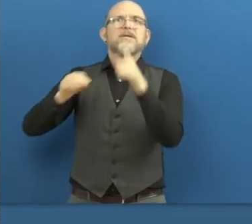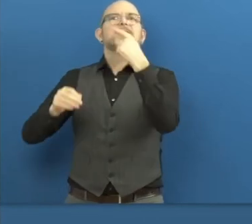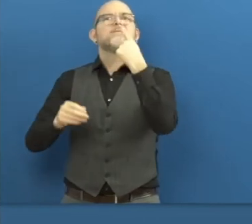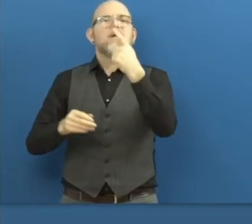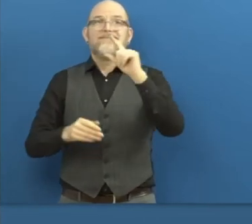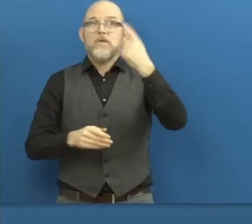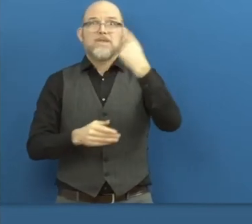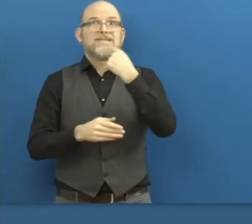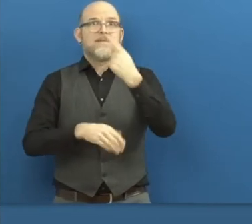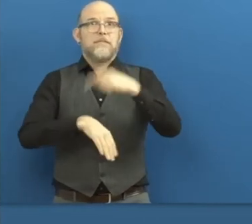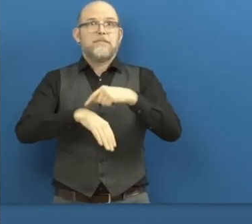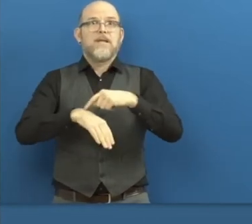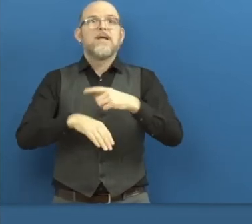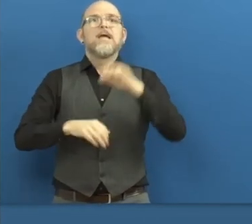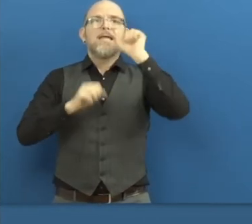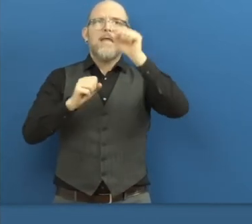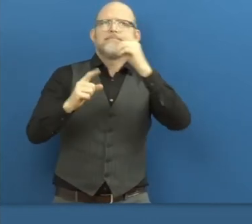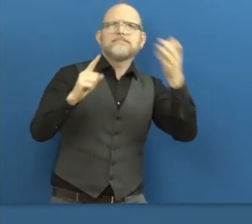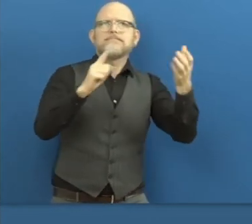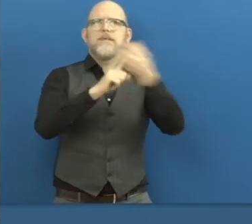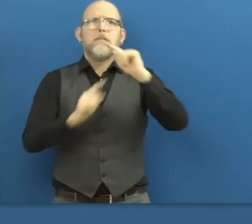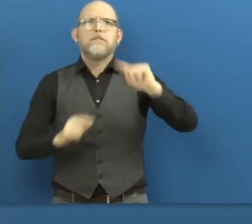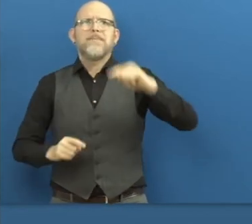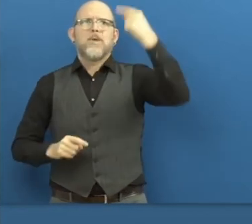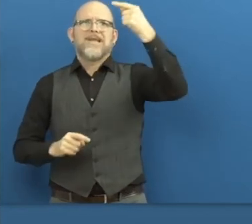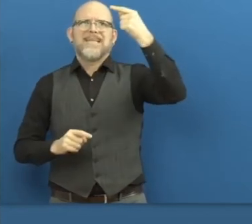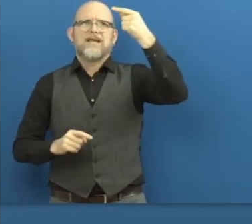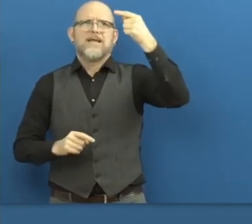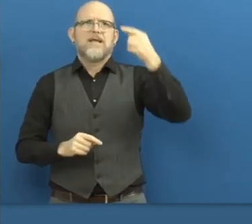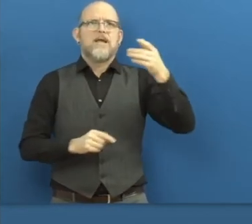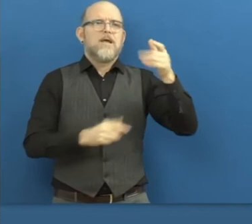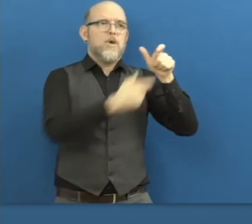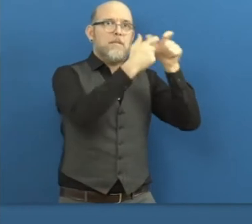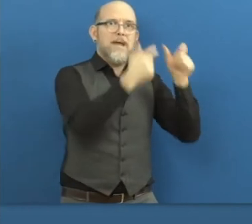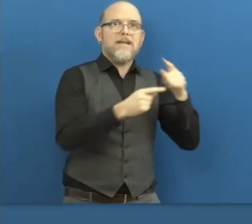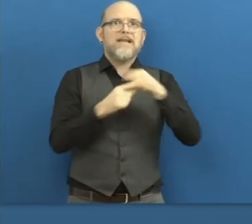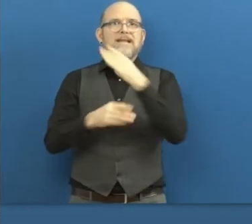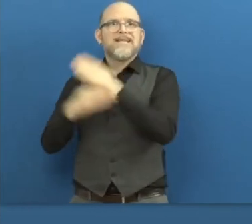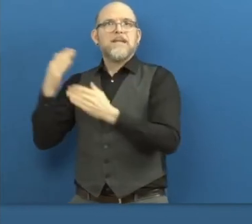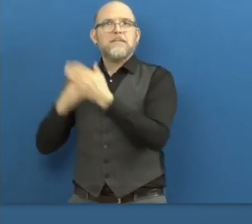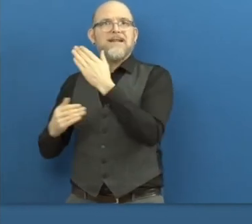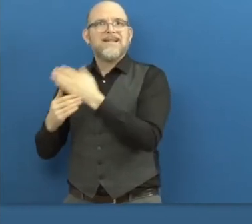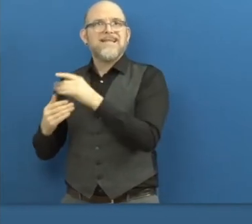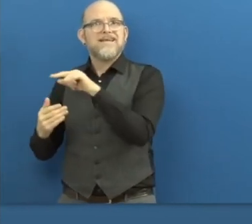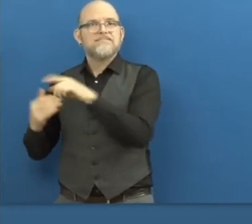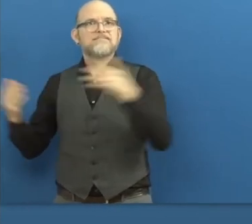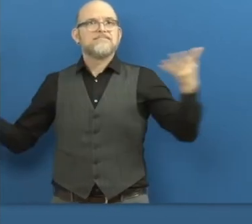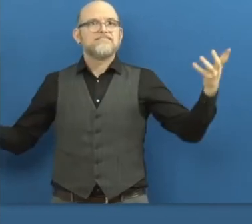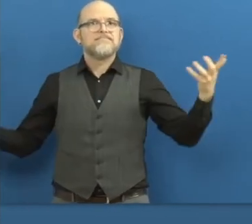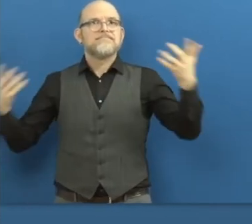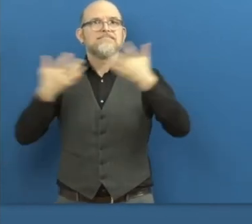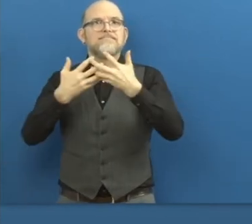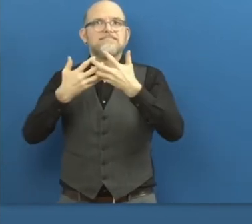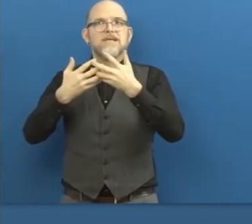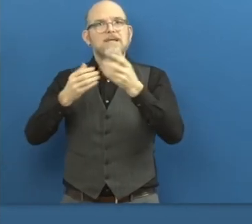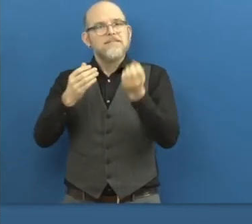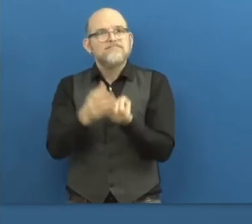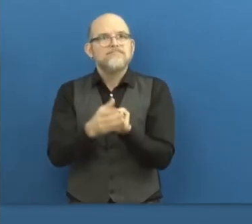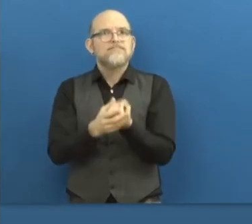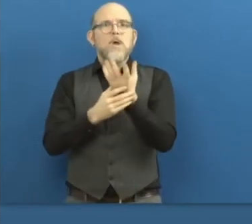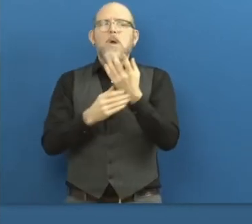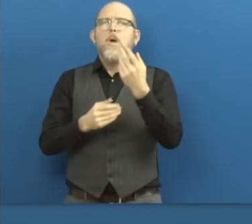saying you need to learn directly from people with disabilities. And then we've got programs like yours that are facilitating that connectivity.